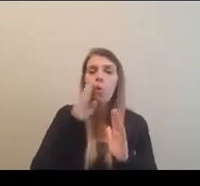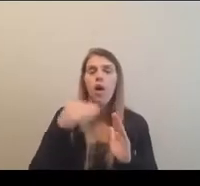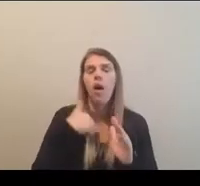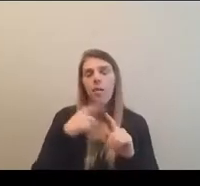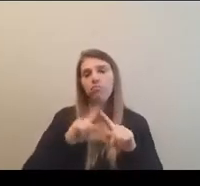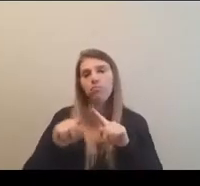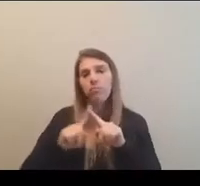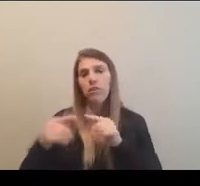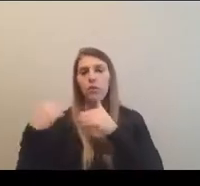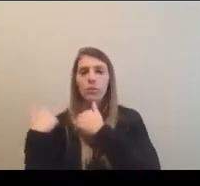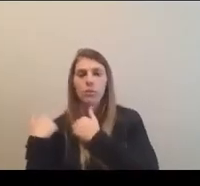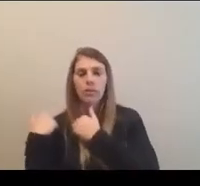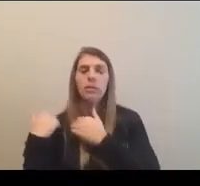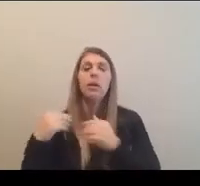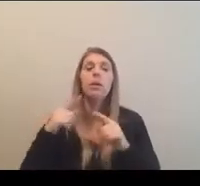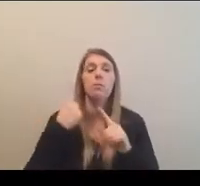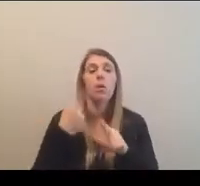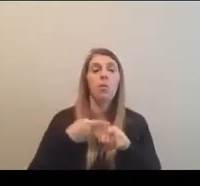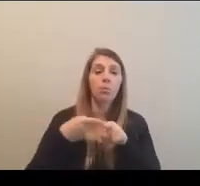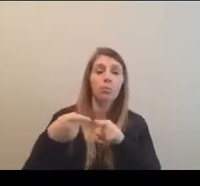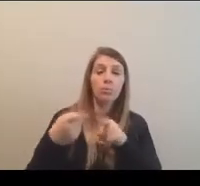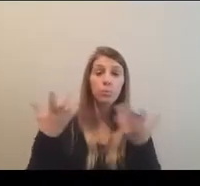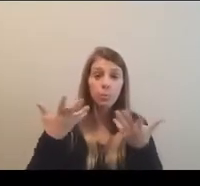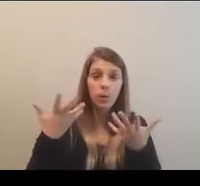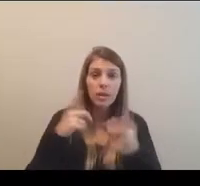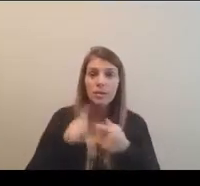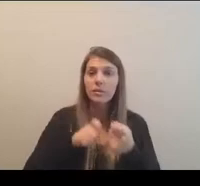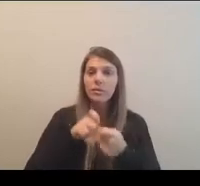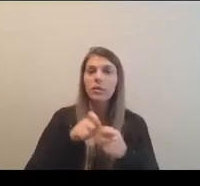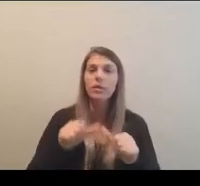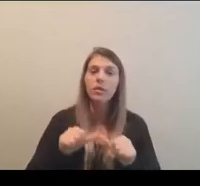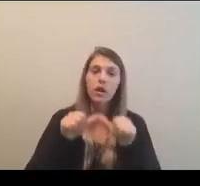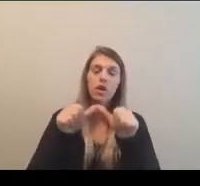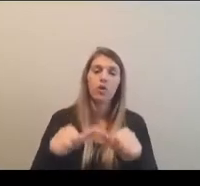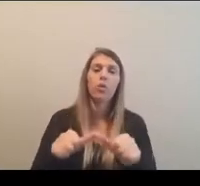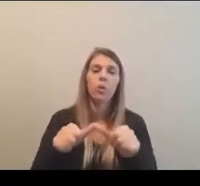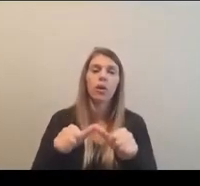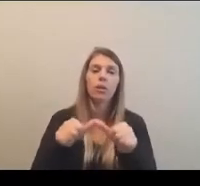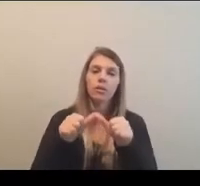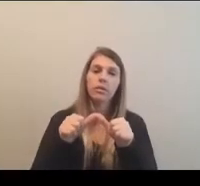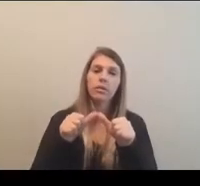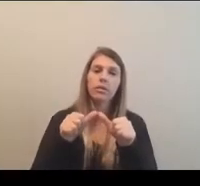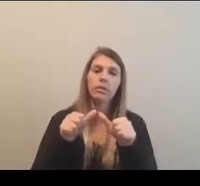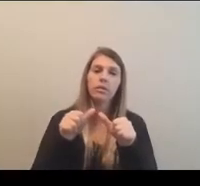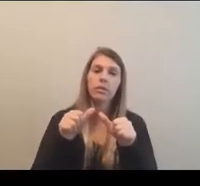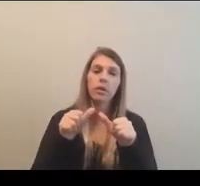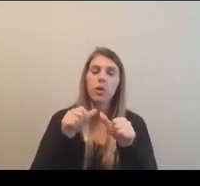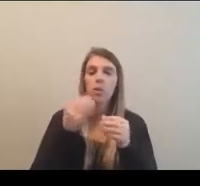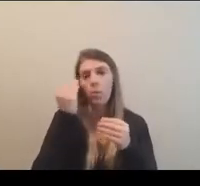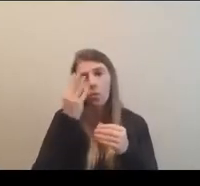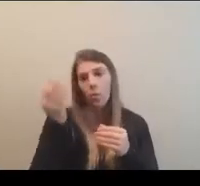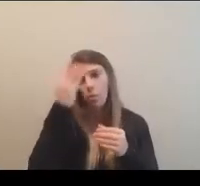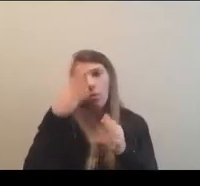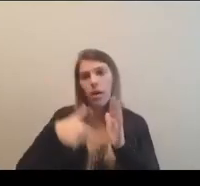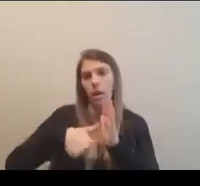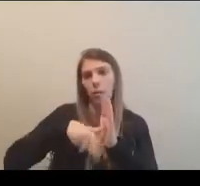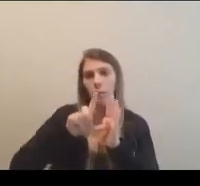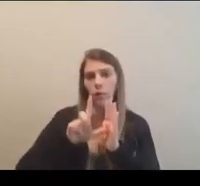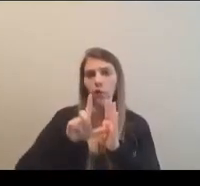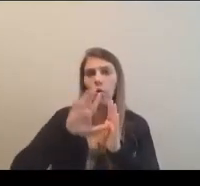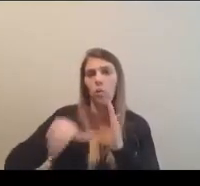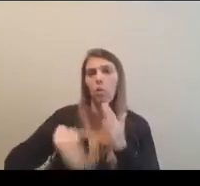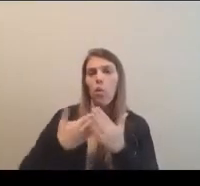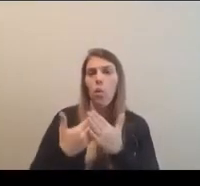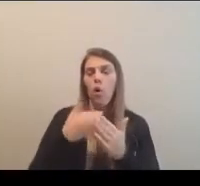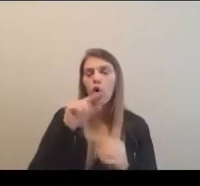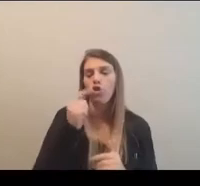things, but one, um, area will be, um, ongoing and continual, uh, reporting and review of all of our